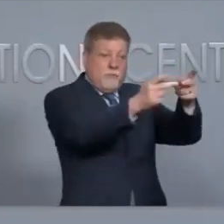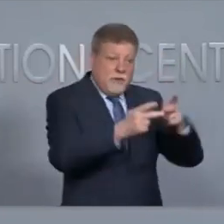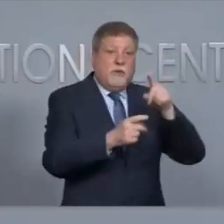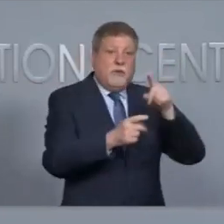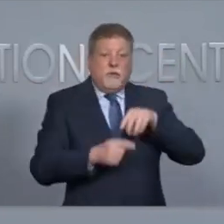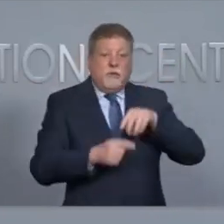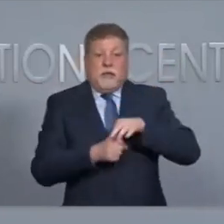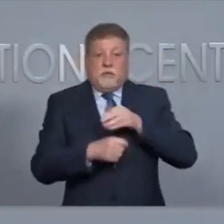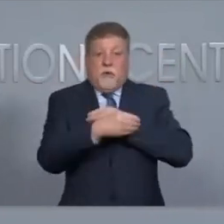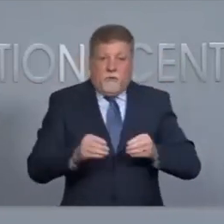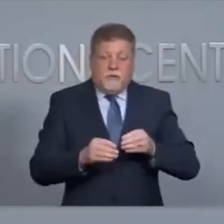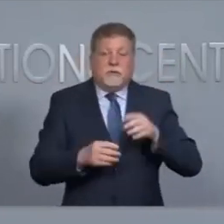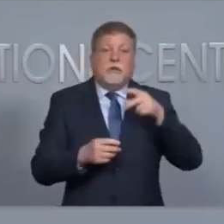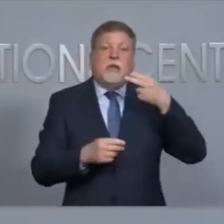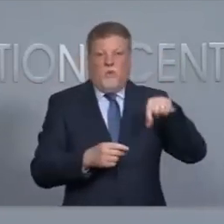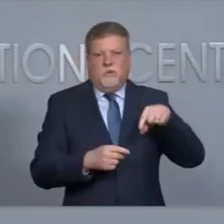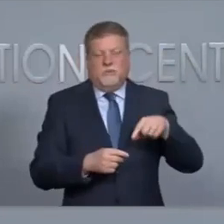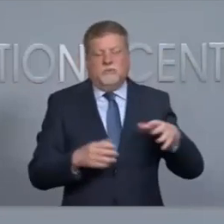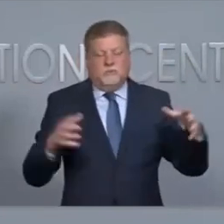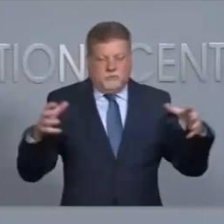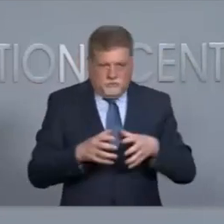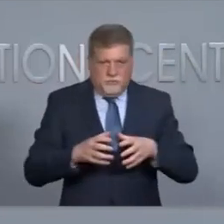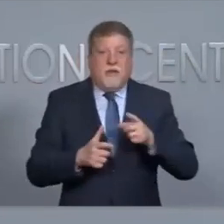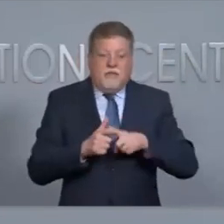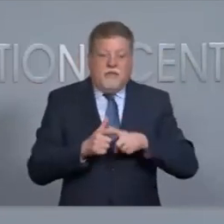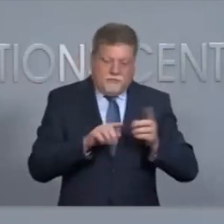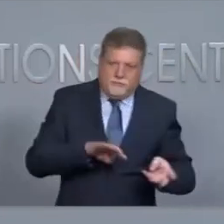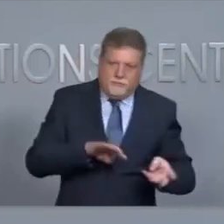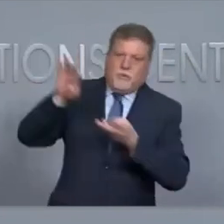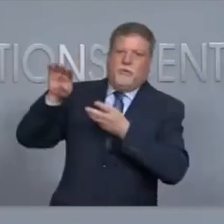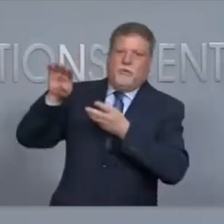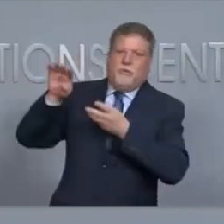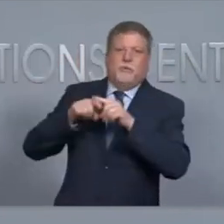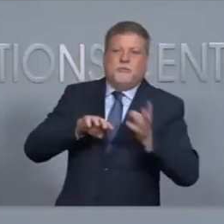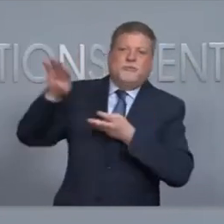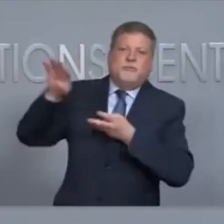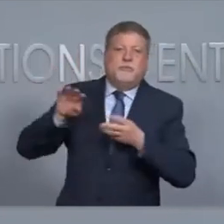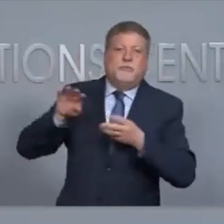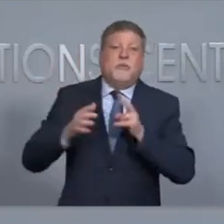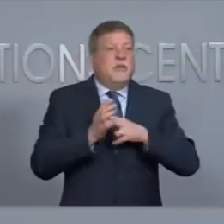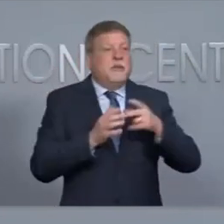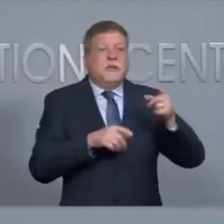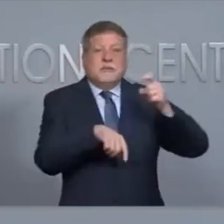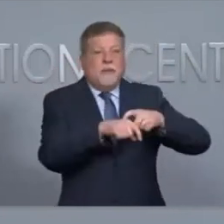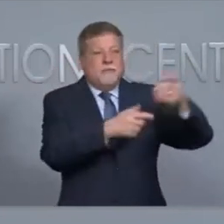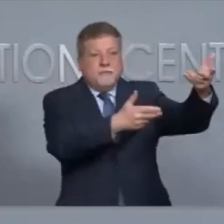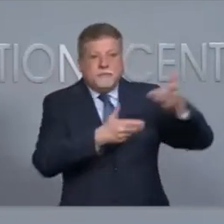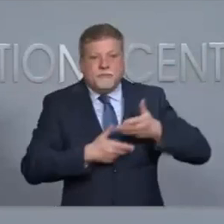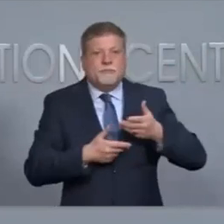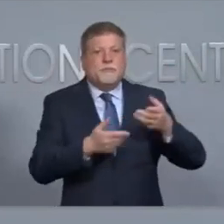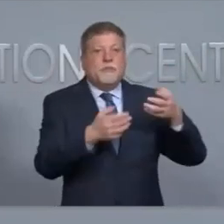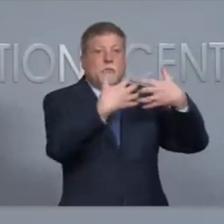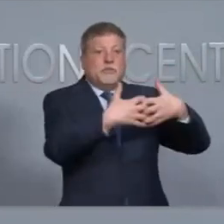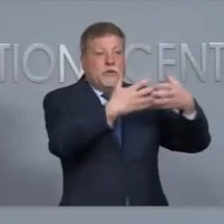election office the election headquarters and then they're uploaded so we have to allow for drive time we have to allow for the shutdown